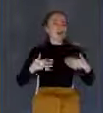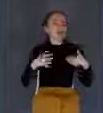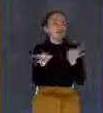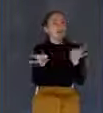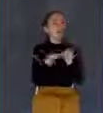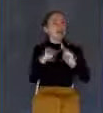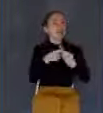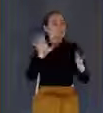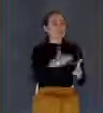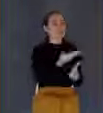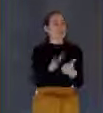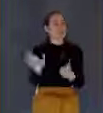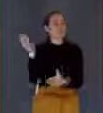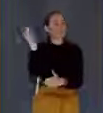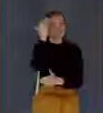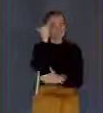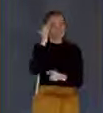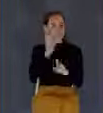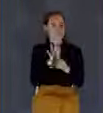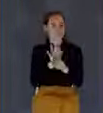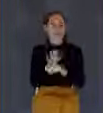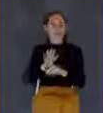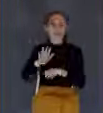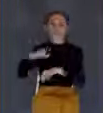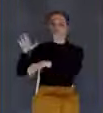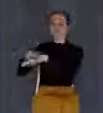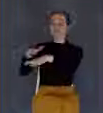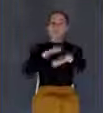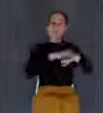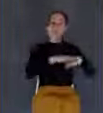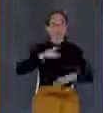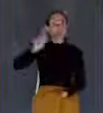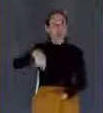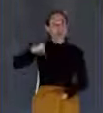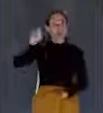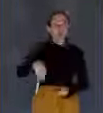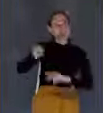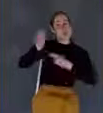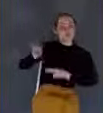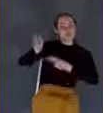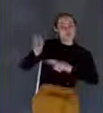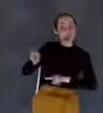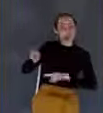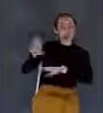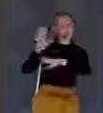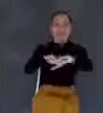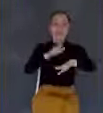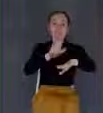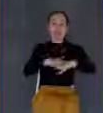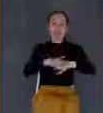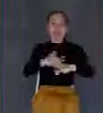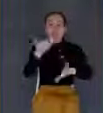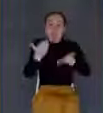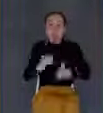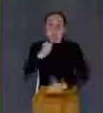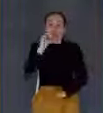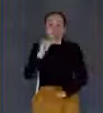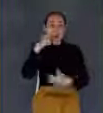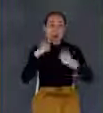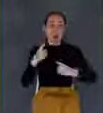that we all know very well, you better watch out. You better not cry. We're not going to sing the song right now, but